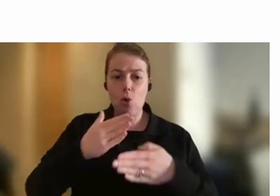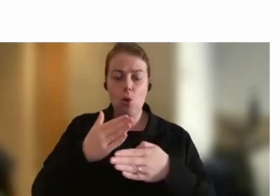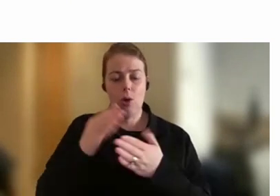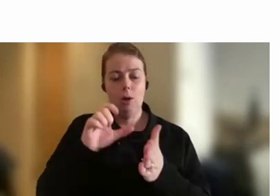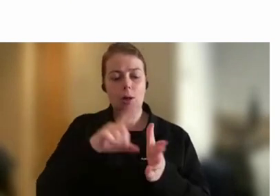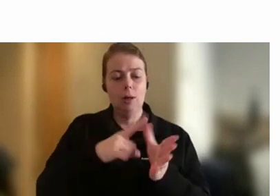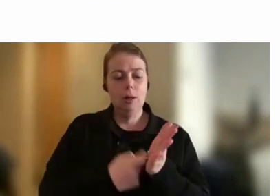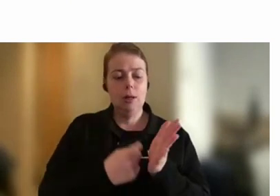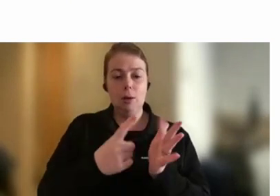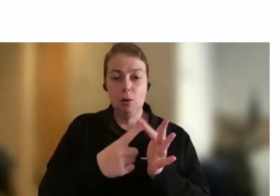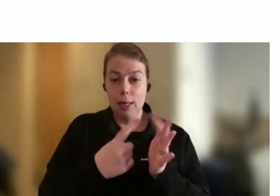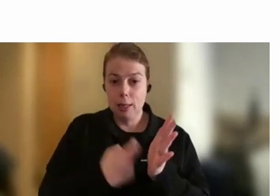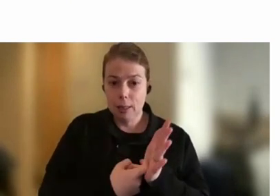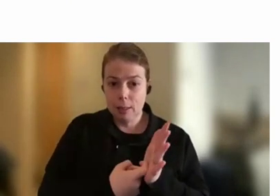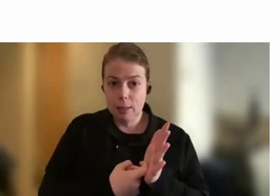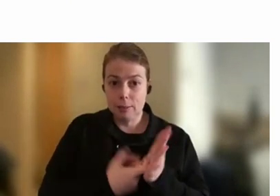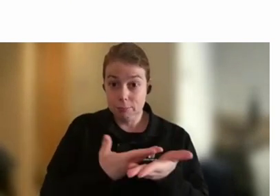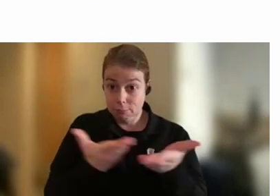your own experiences in this space.